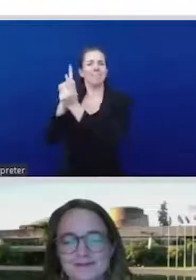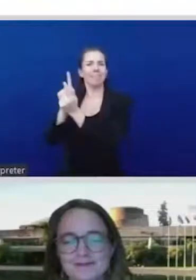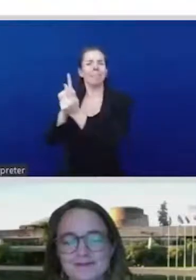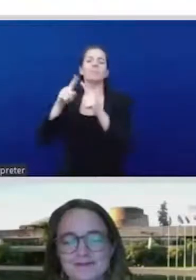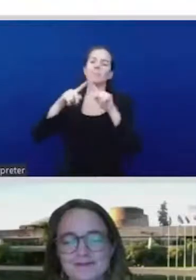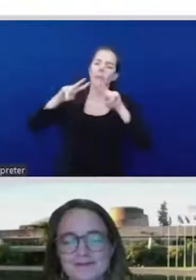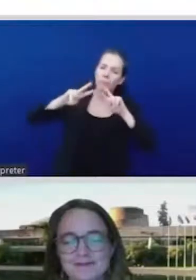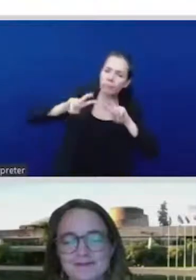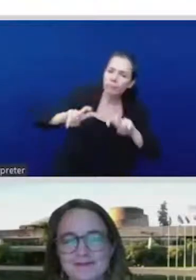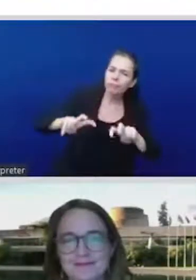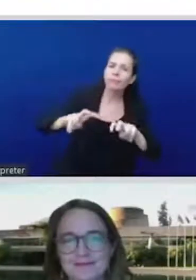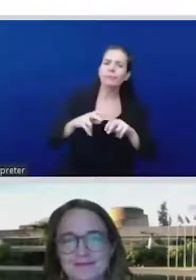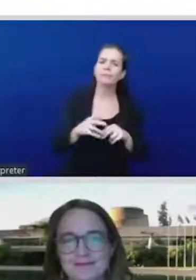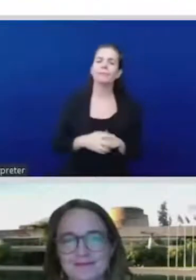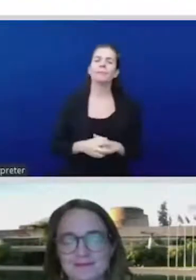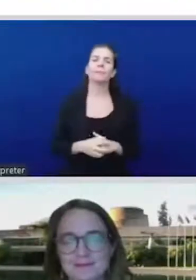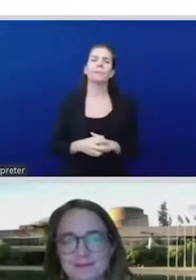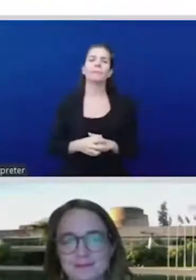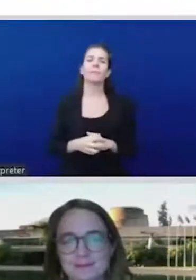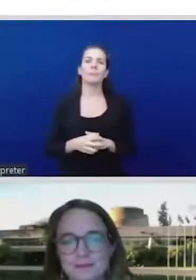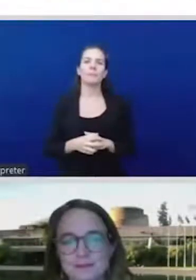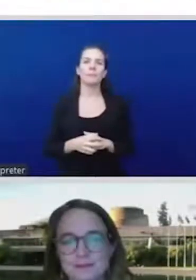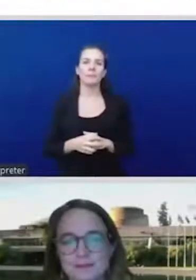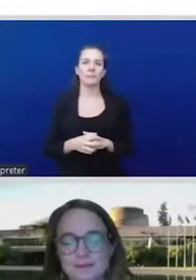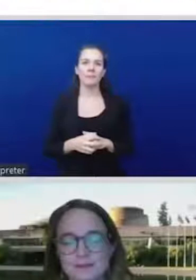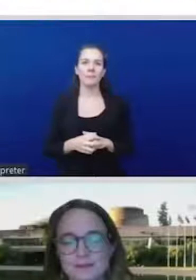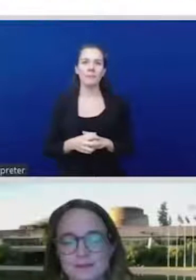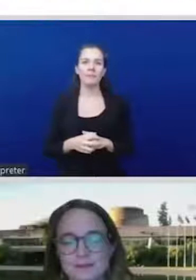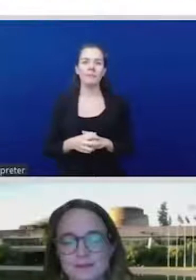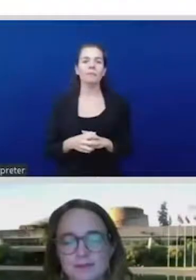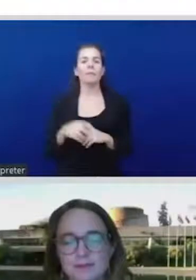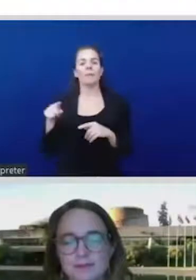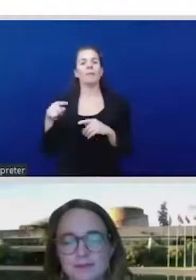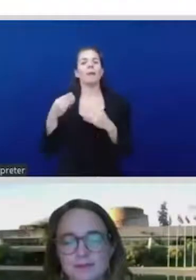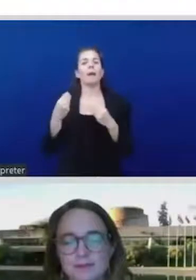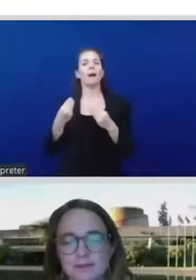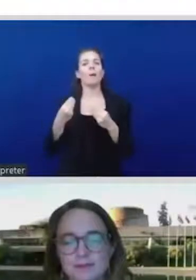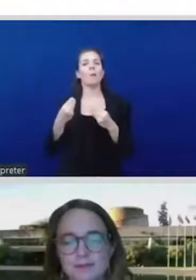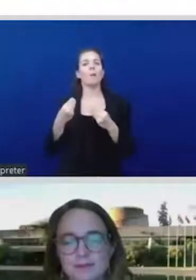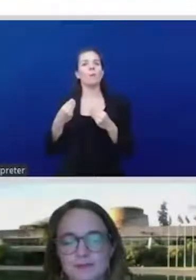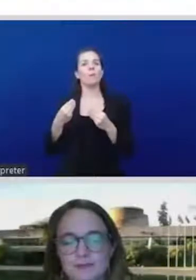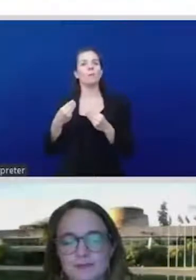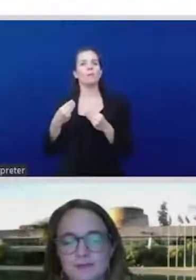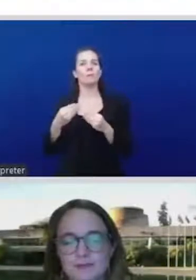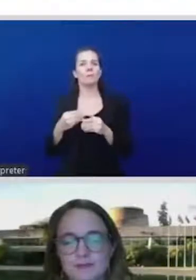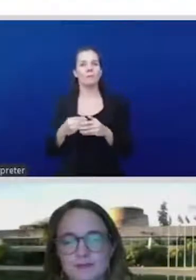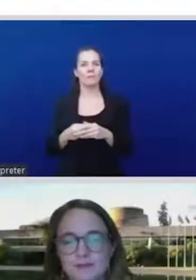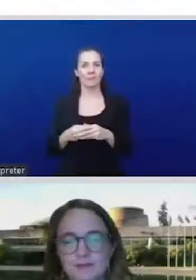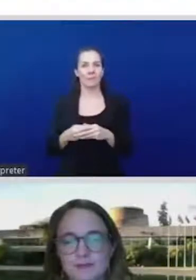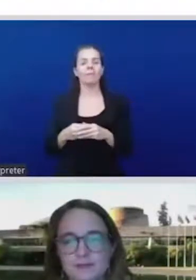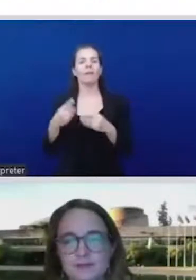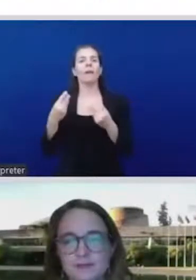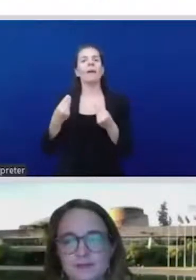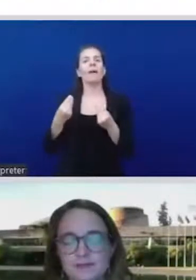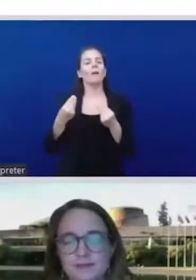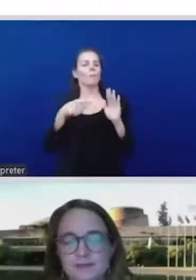And Hayati Goss is also an economist with vast experience with lots of articles,